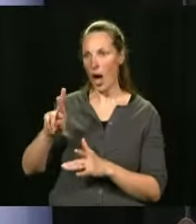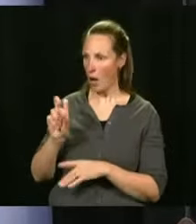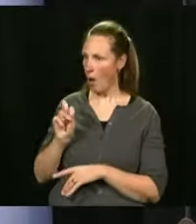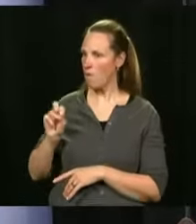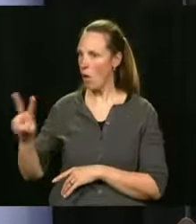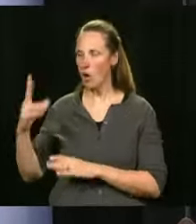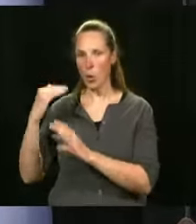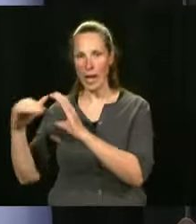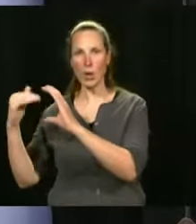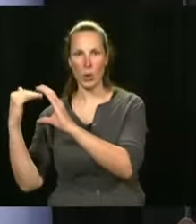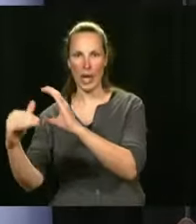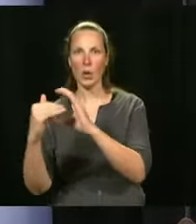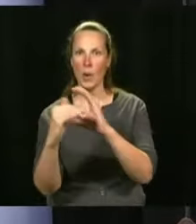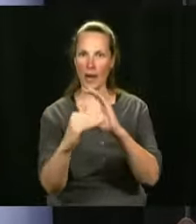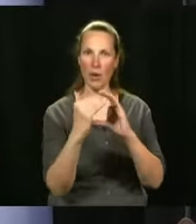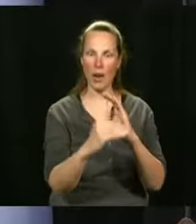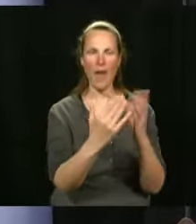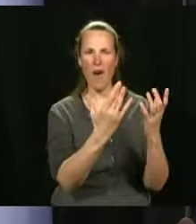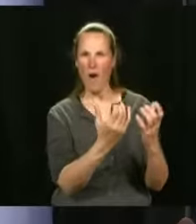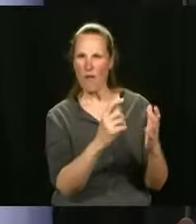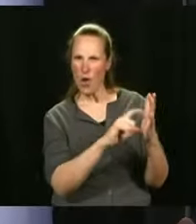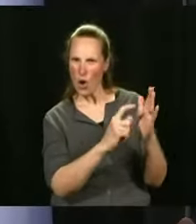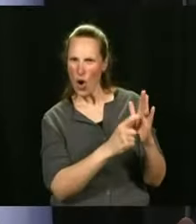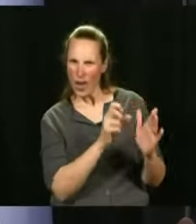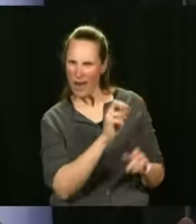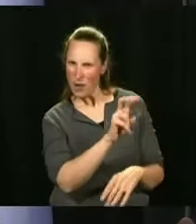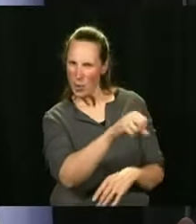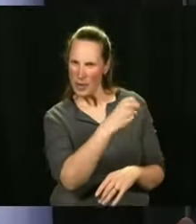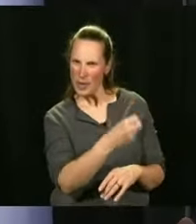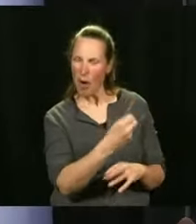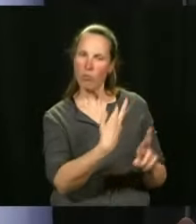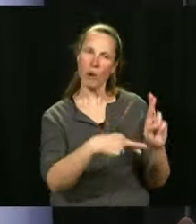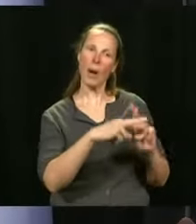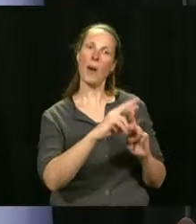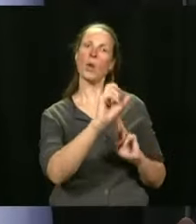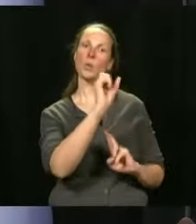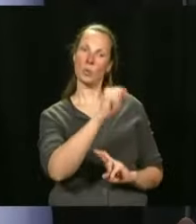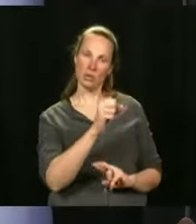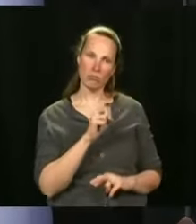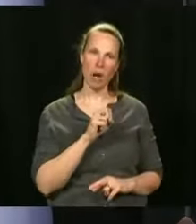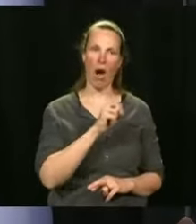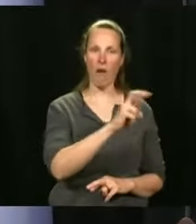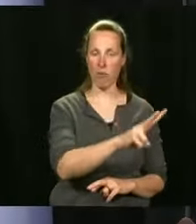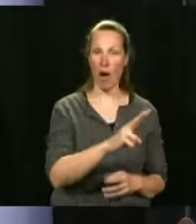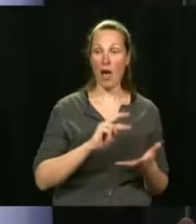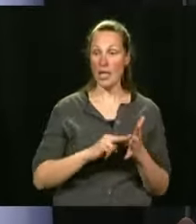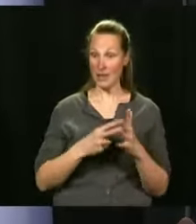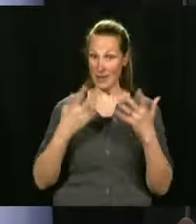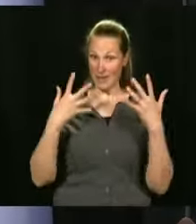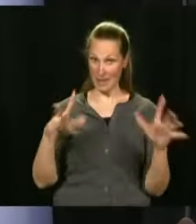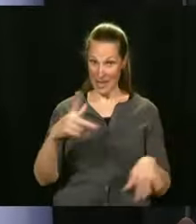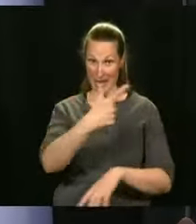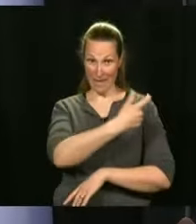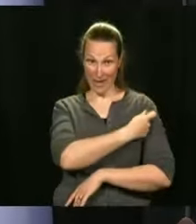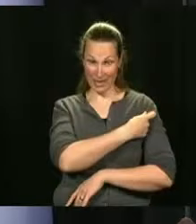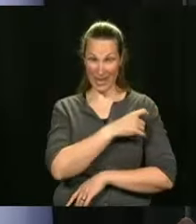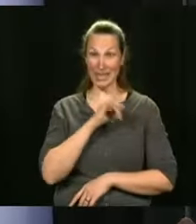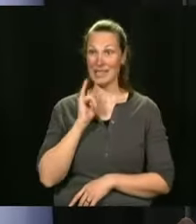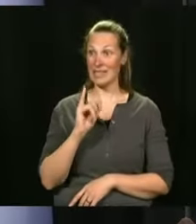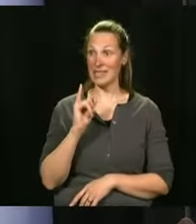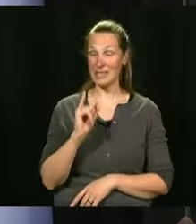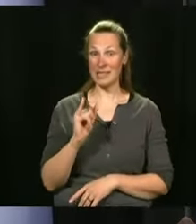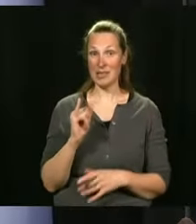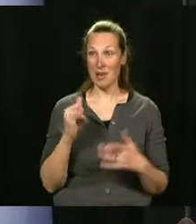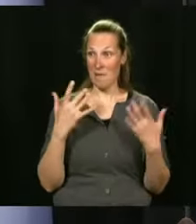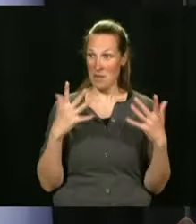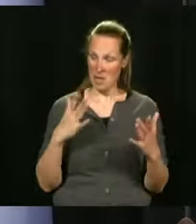It'll take perhaps a week because we have to implement all of this. But a few days later, even those who have already been vaccinated